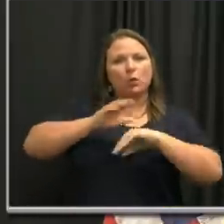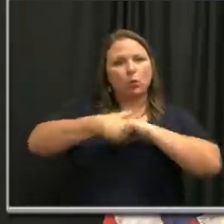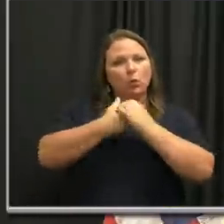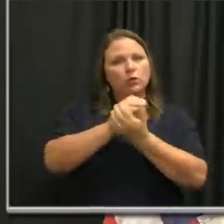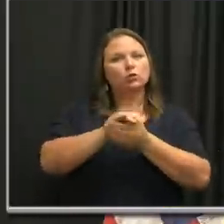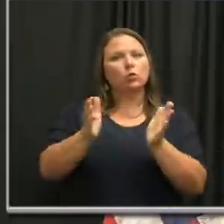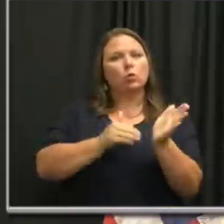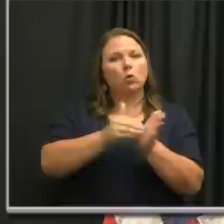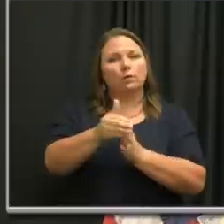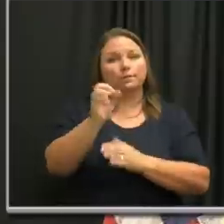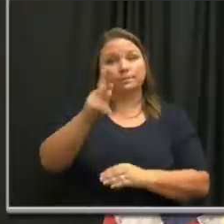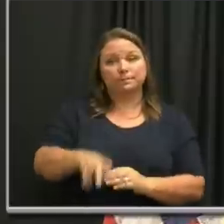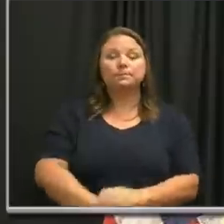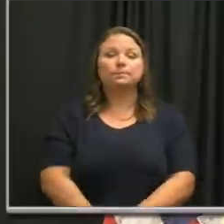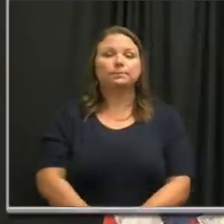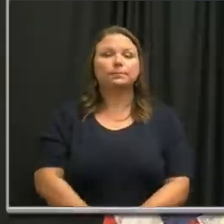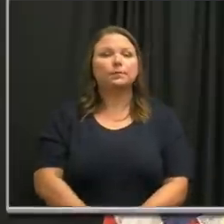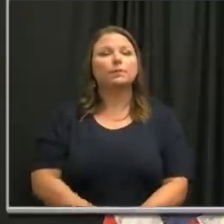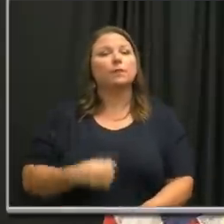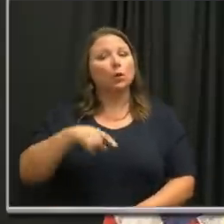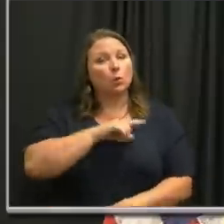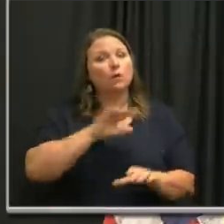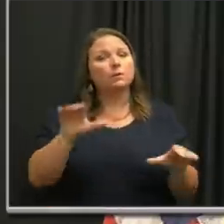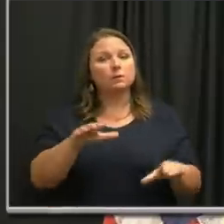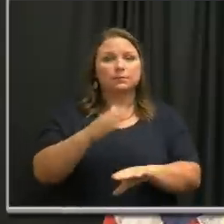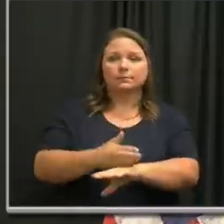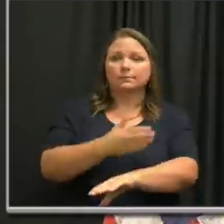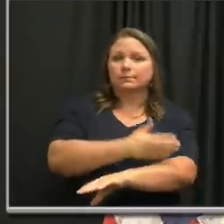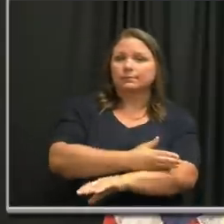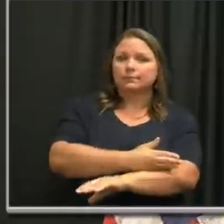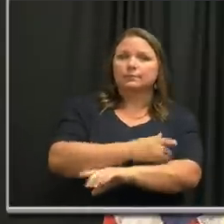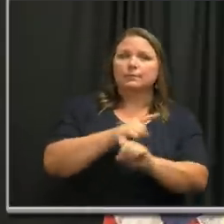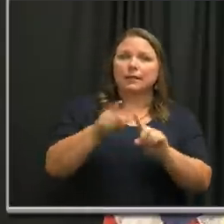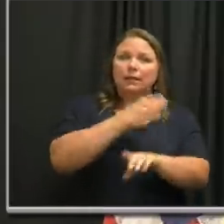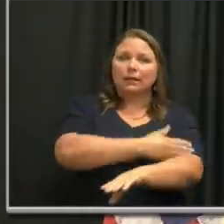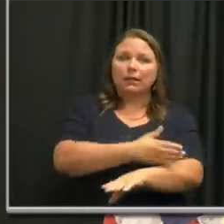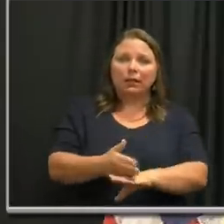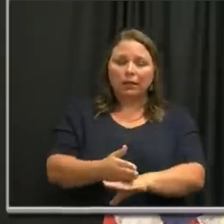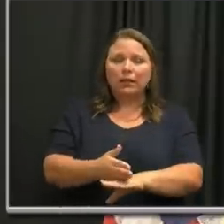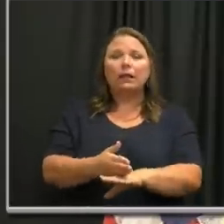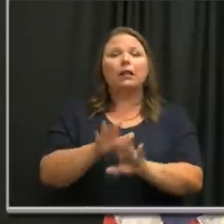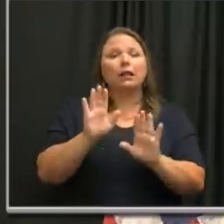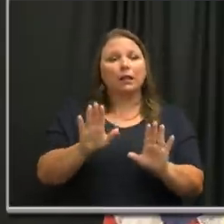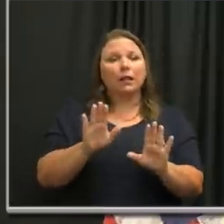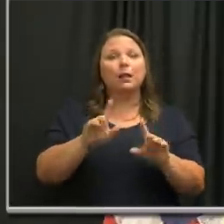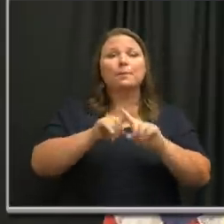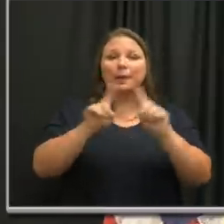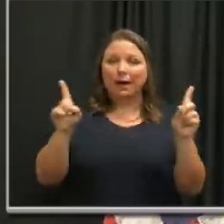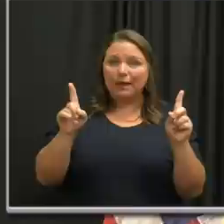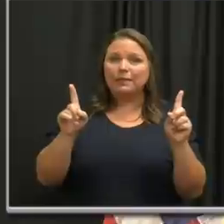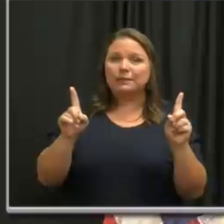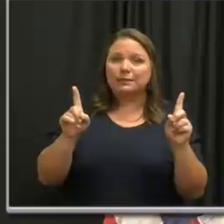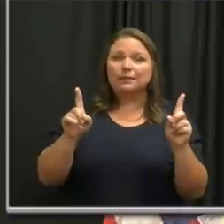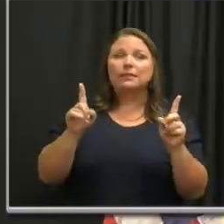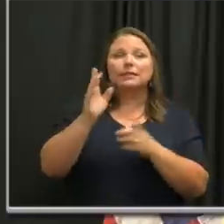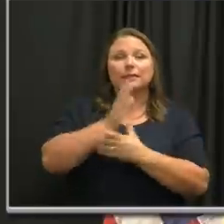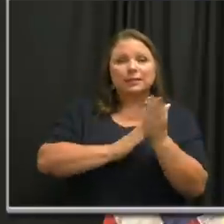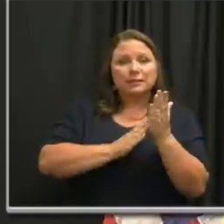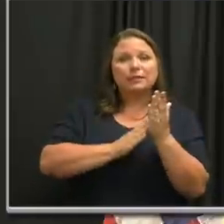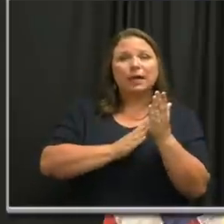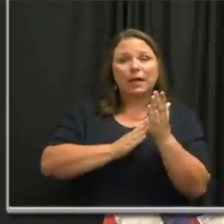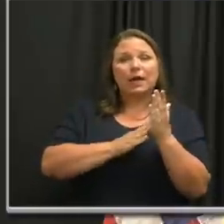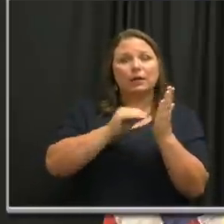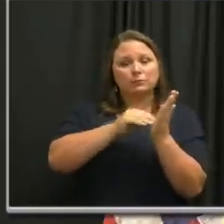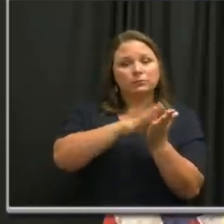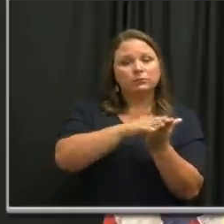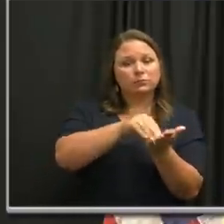often. We've done reasonably well up to this point in Nashville in keeping the virus in check. But some national tracking